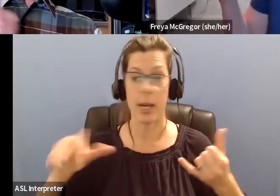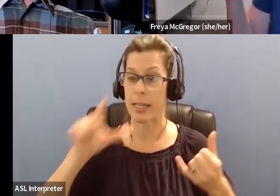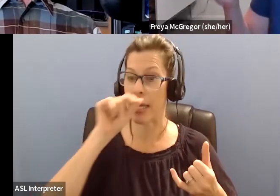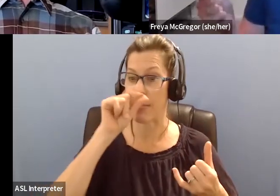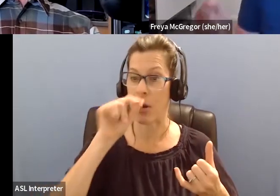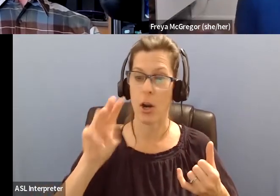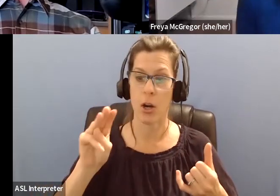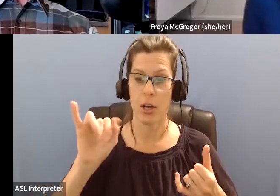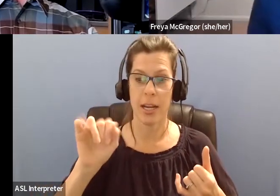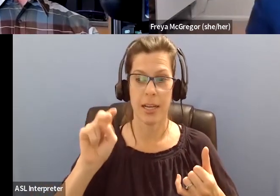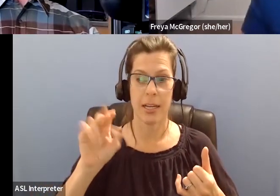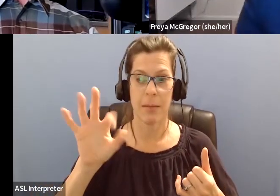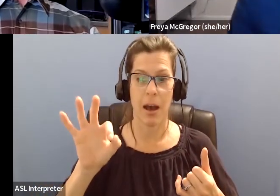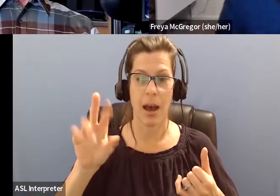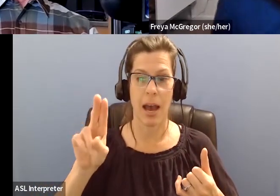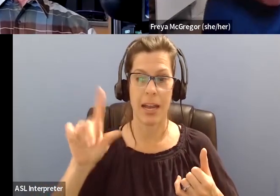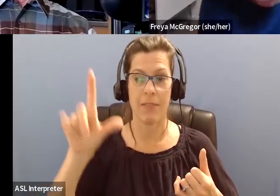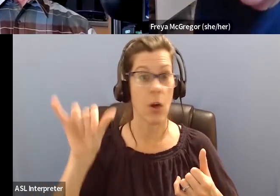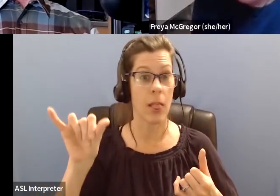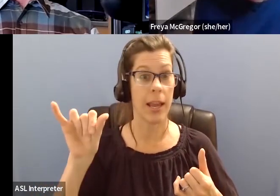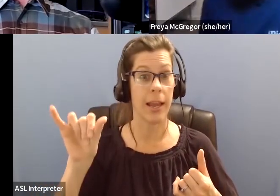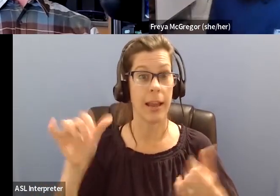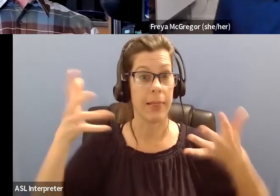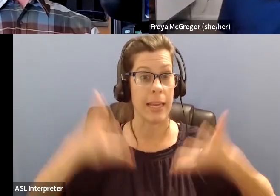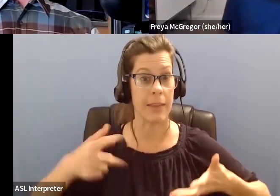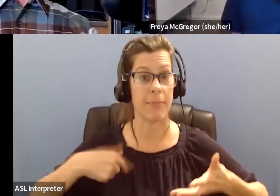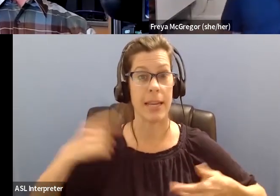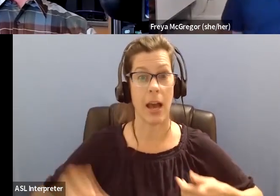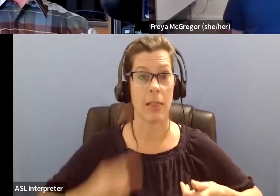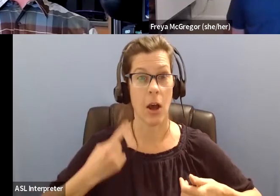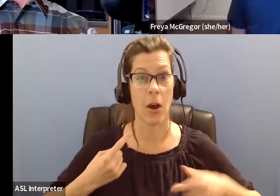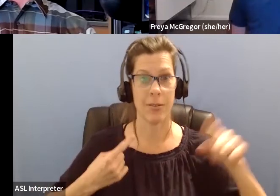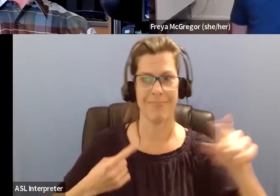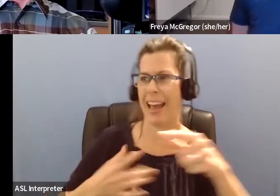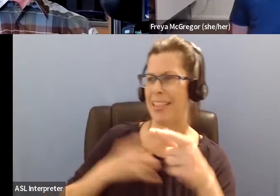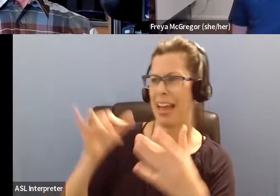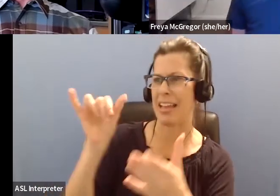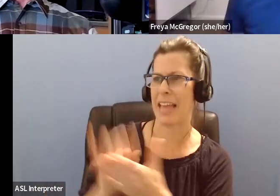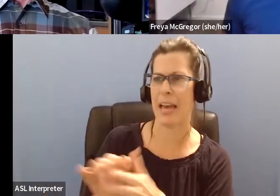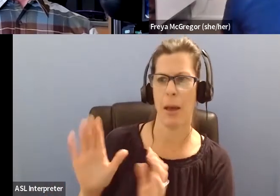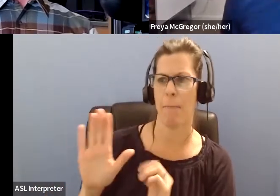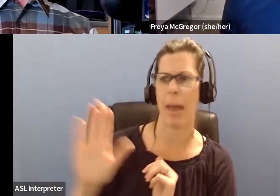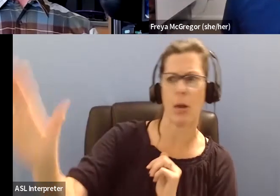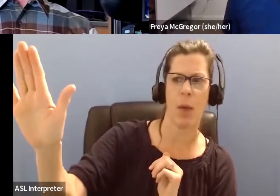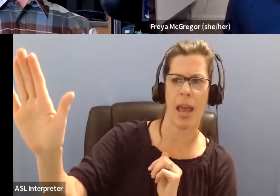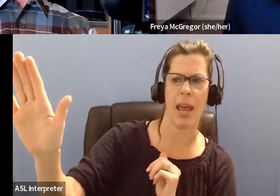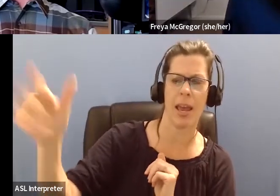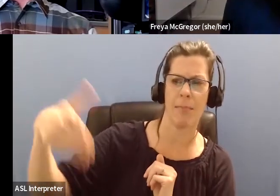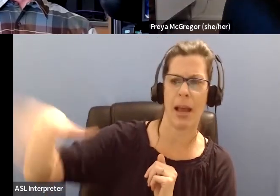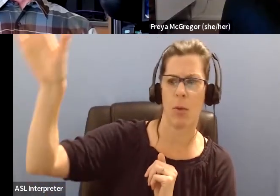Leave me alone. I don't like it. Back away. Yeah. Yeah. Back off. Um,